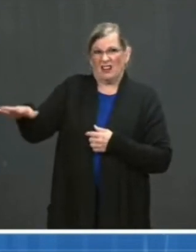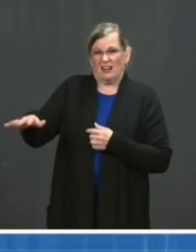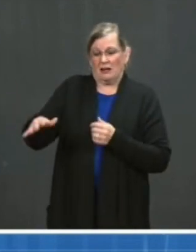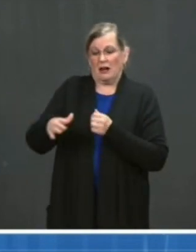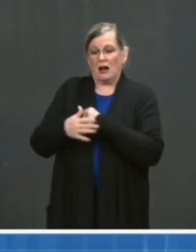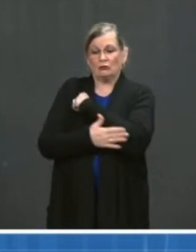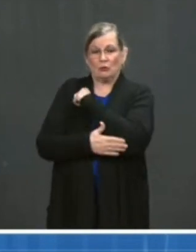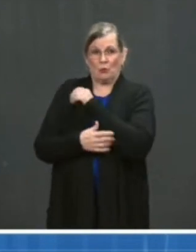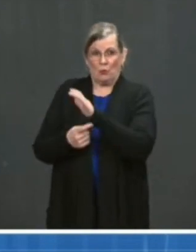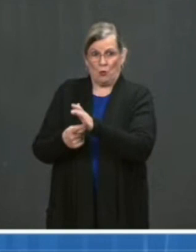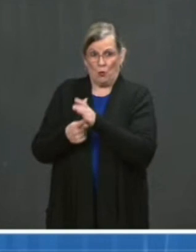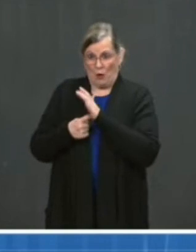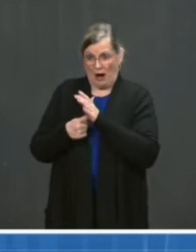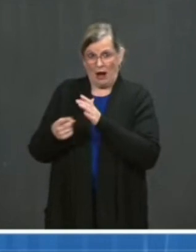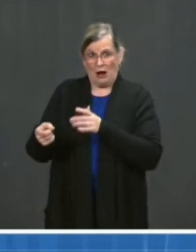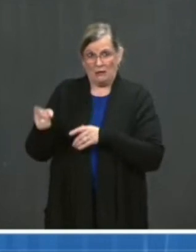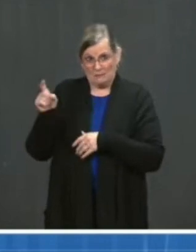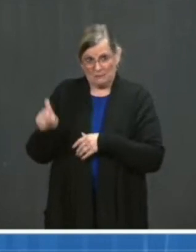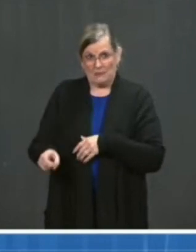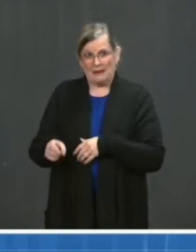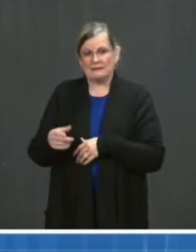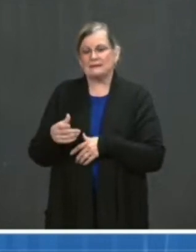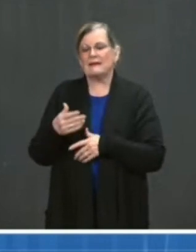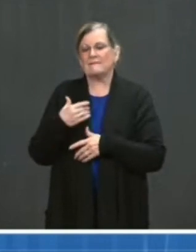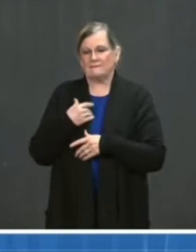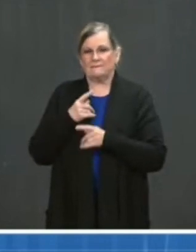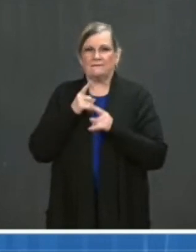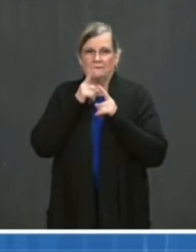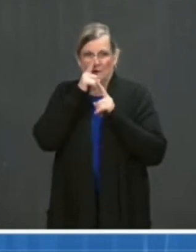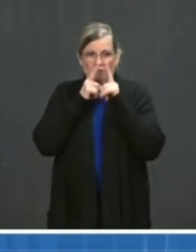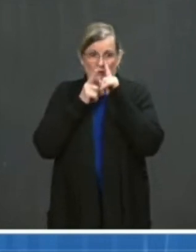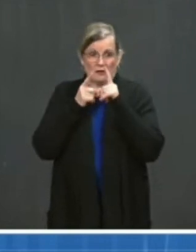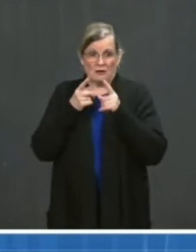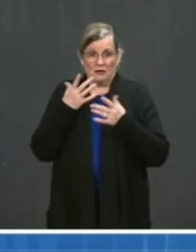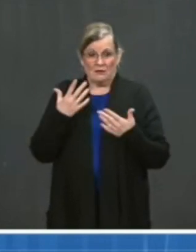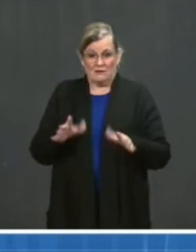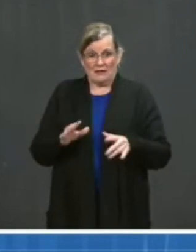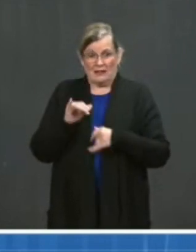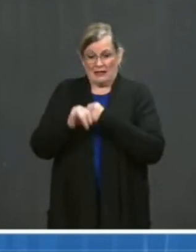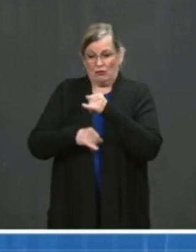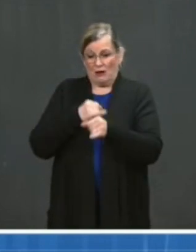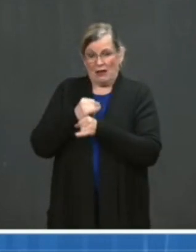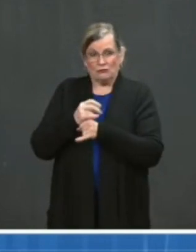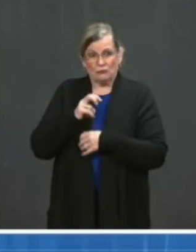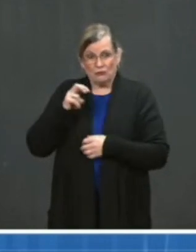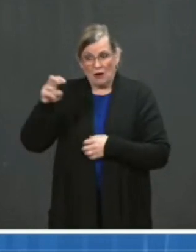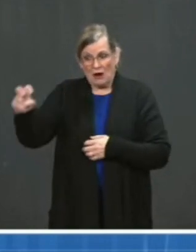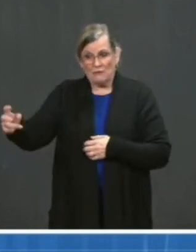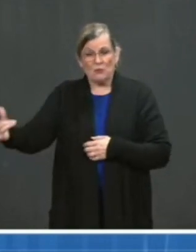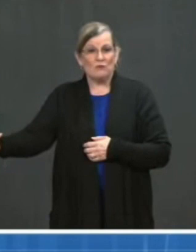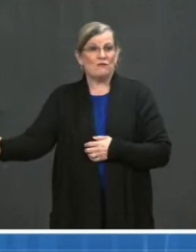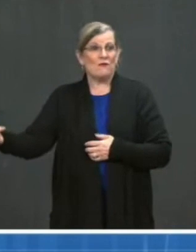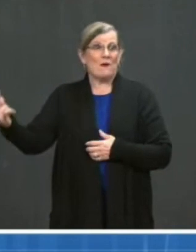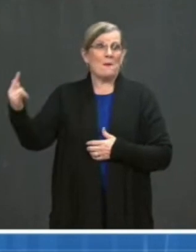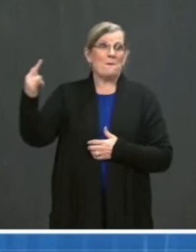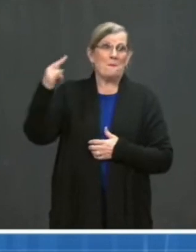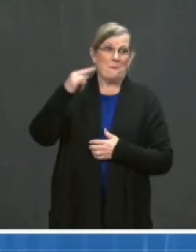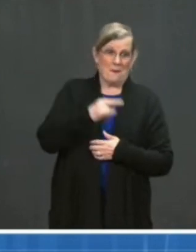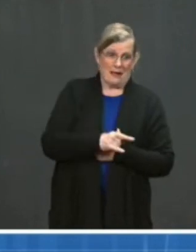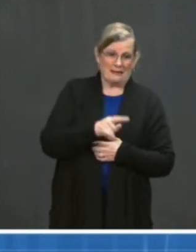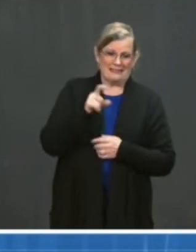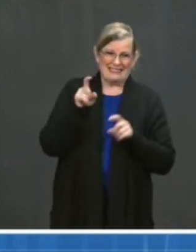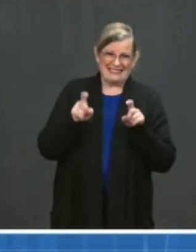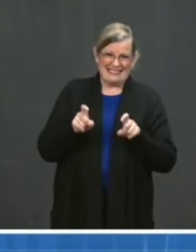they board an international flight back into the United States, but they do not need to quarantine when they arrive here.